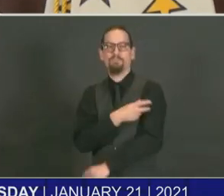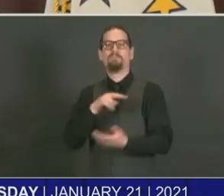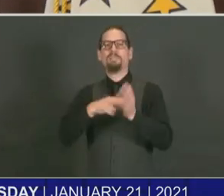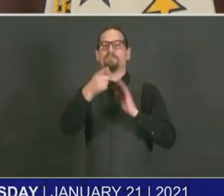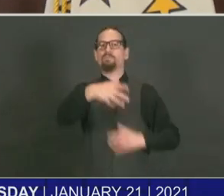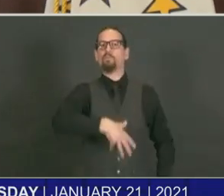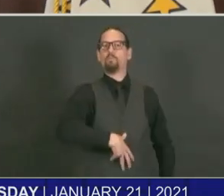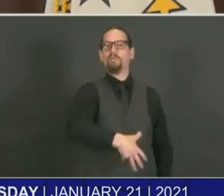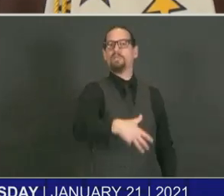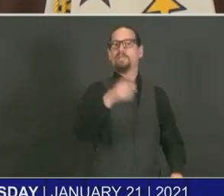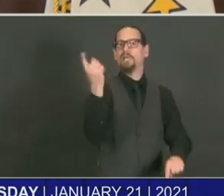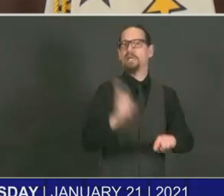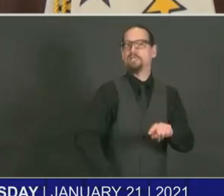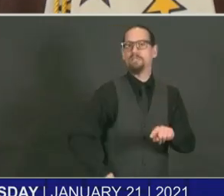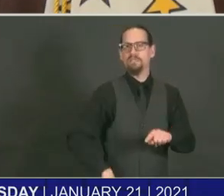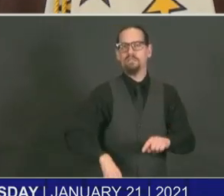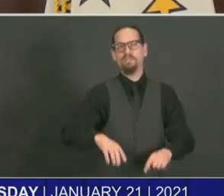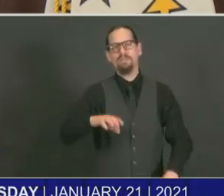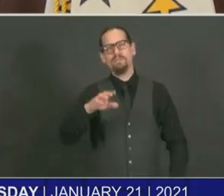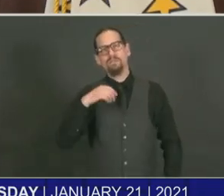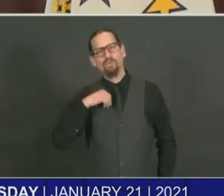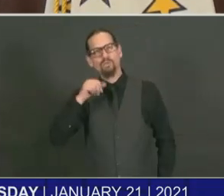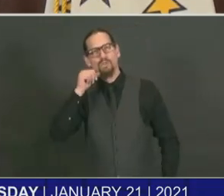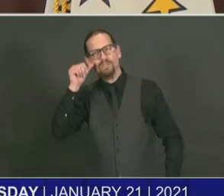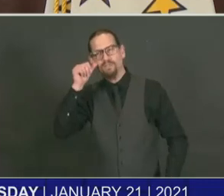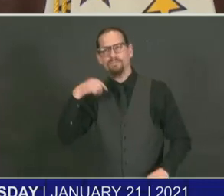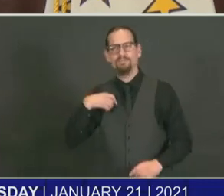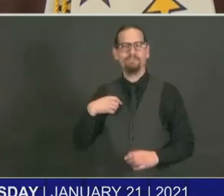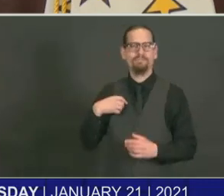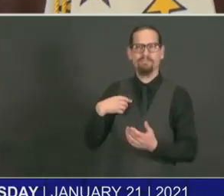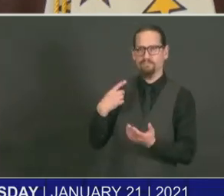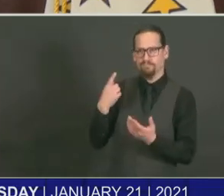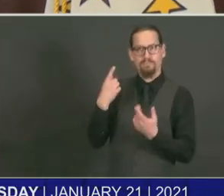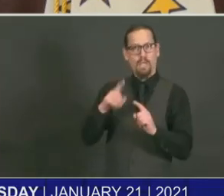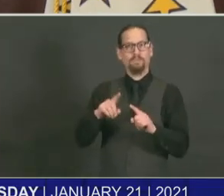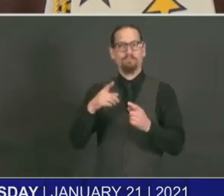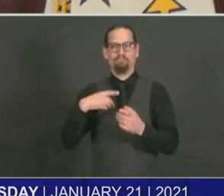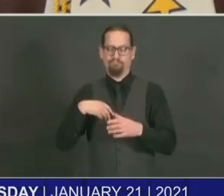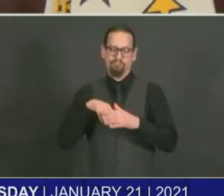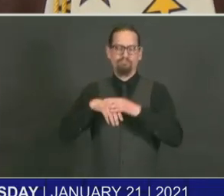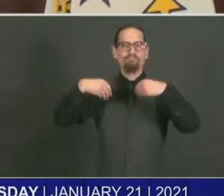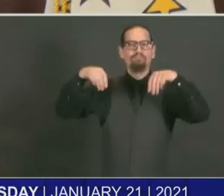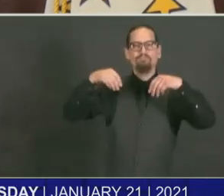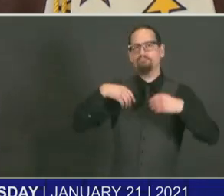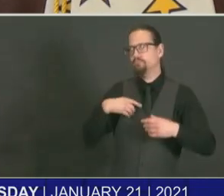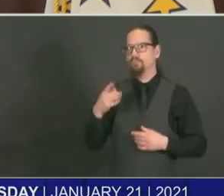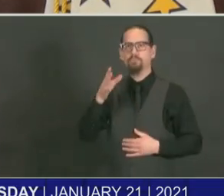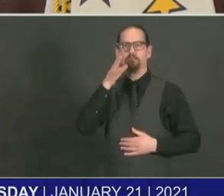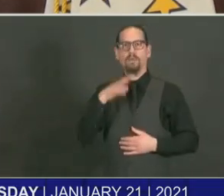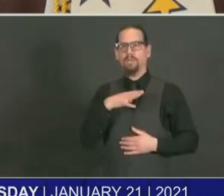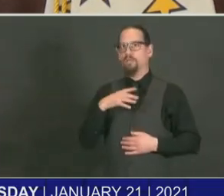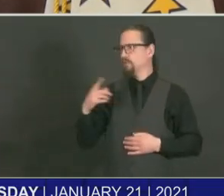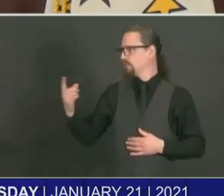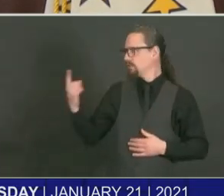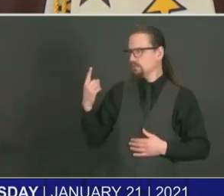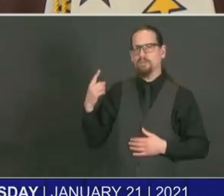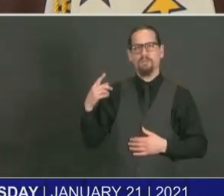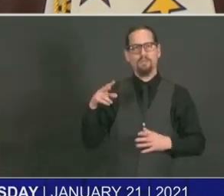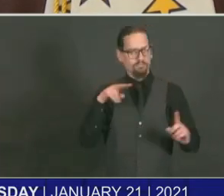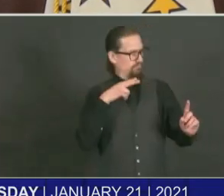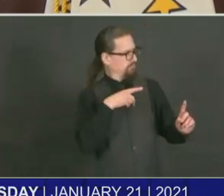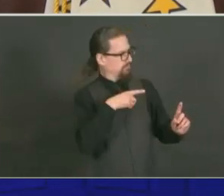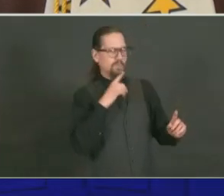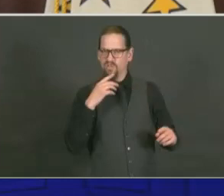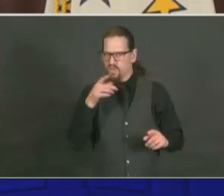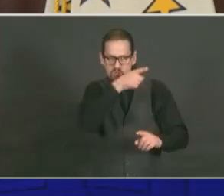checking out, young lady, we started talking. She had seen me on TV. She mentioned that her main concern about getting COVID vaccine